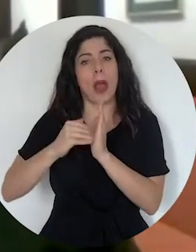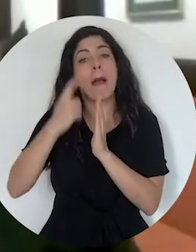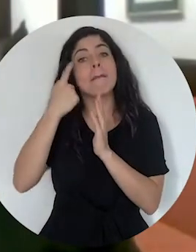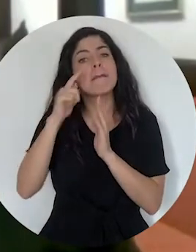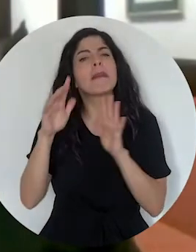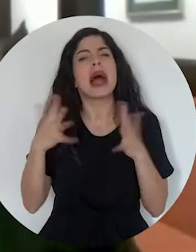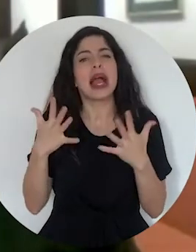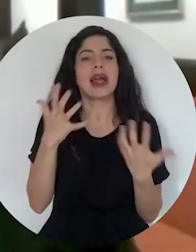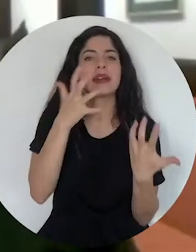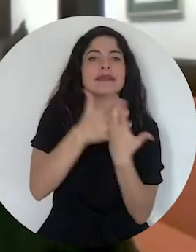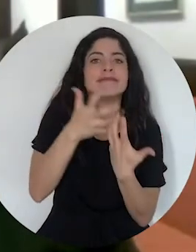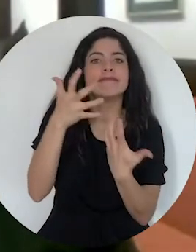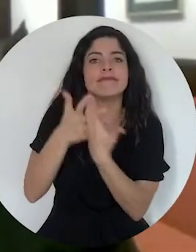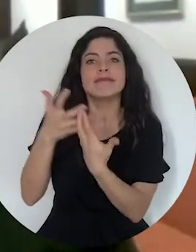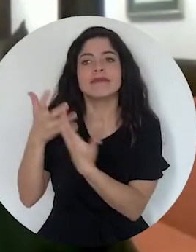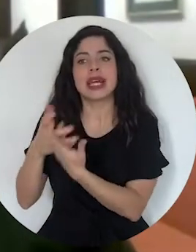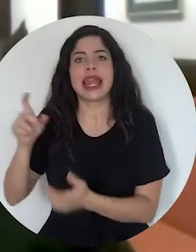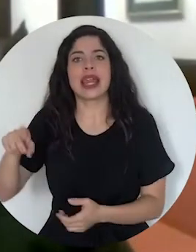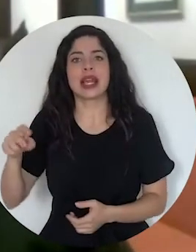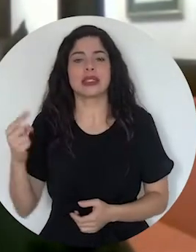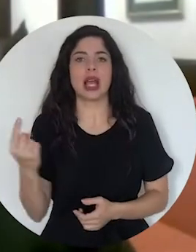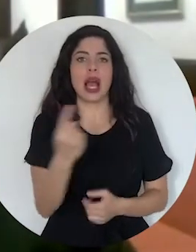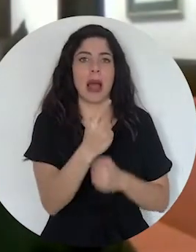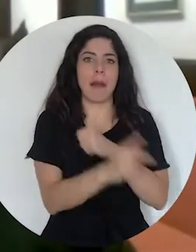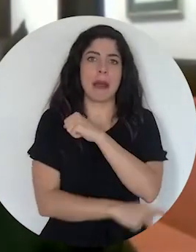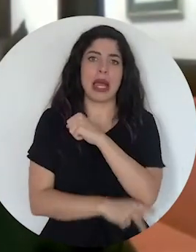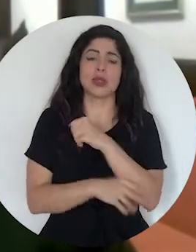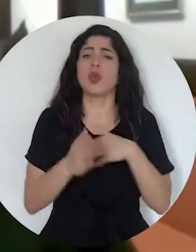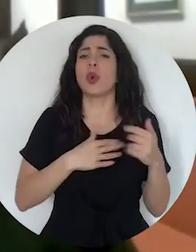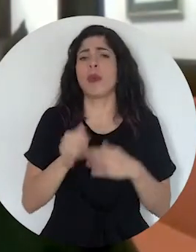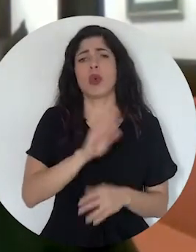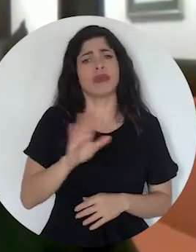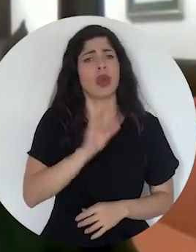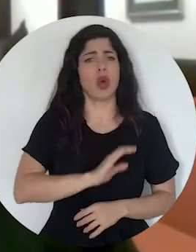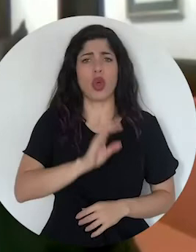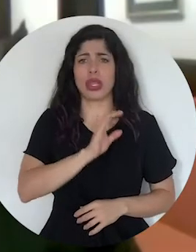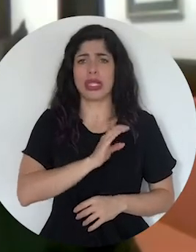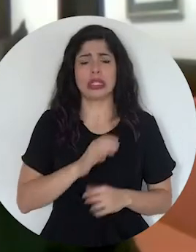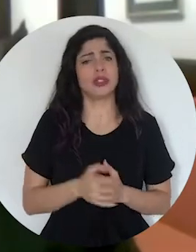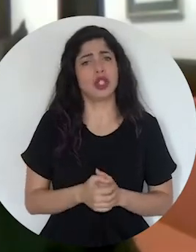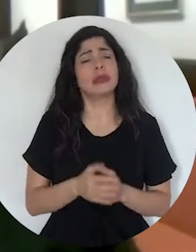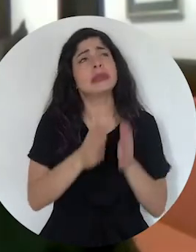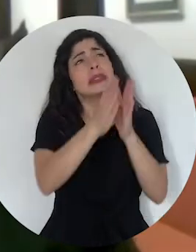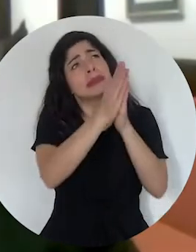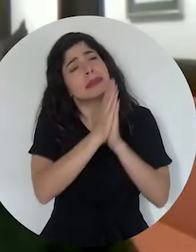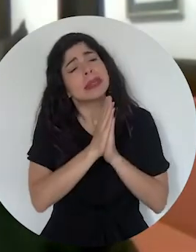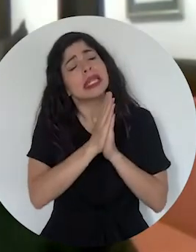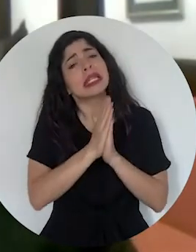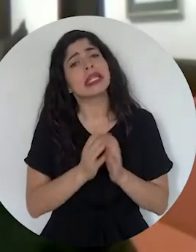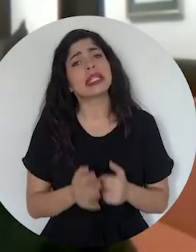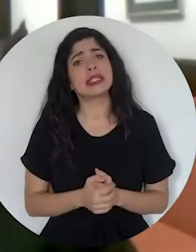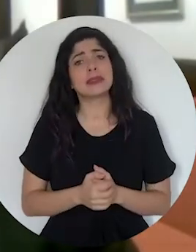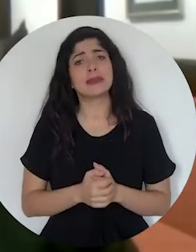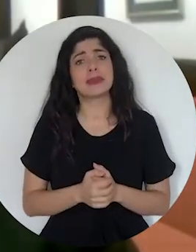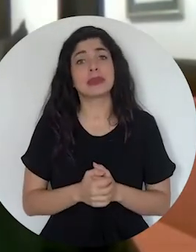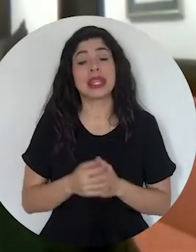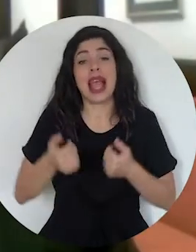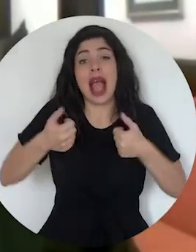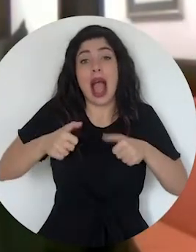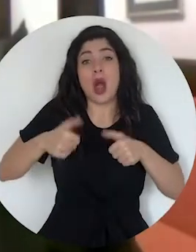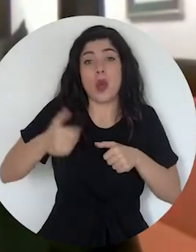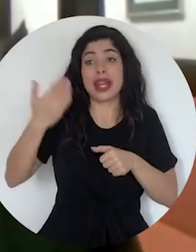the financial needs of countries, whatever their conditions are. We have asked for standard